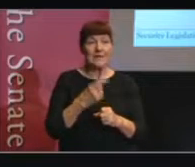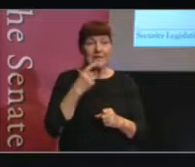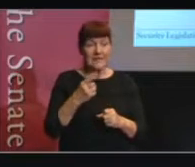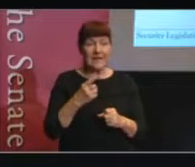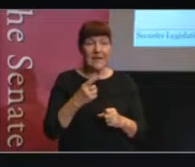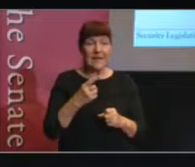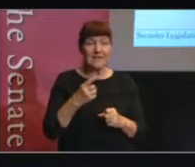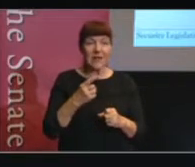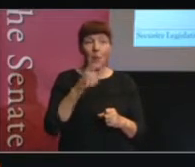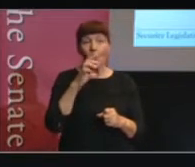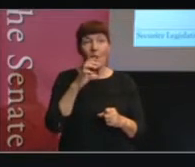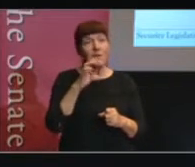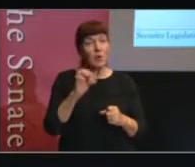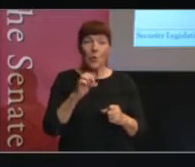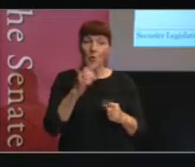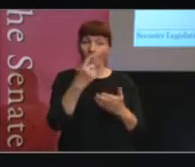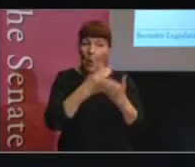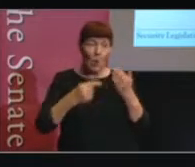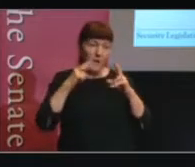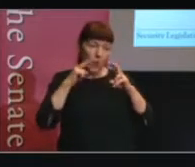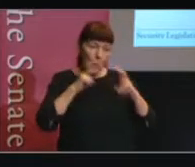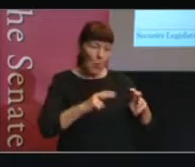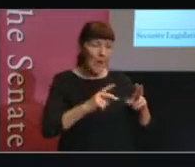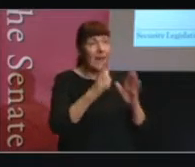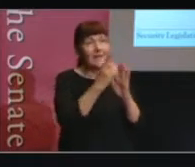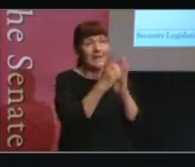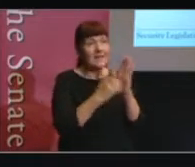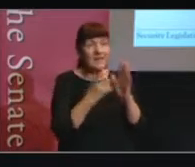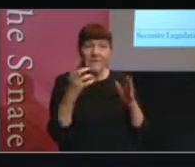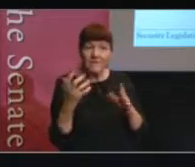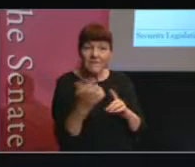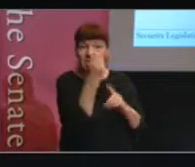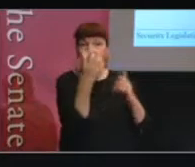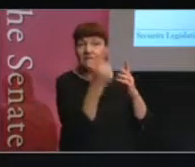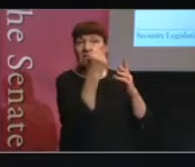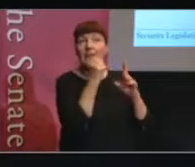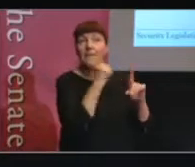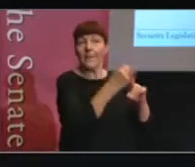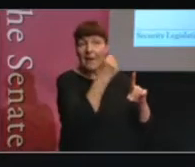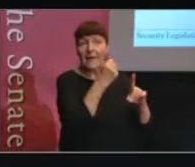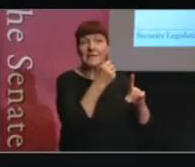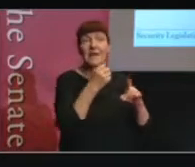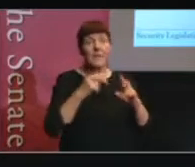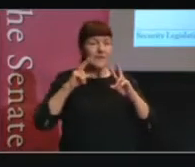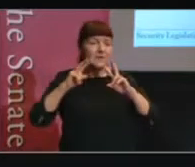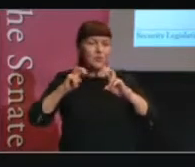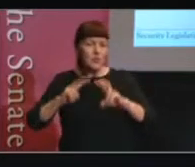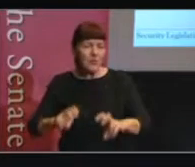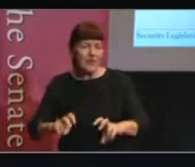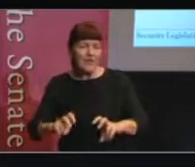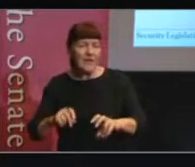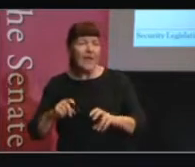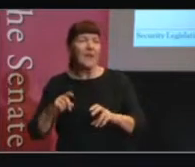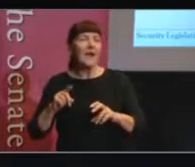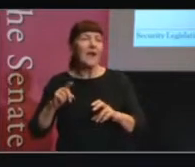is not good enough, because the scrutiny of bills committee that was involved in looking at all of these laws too, in